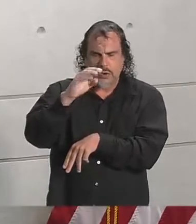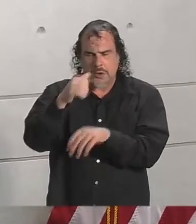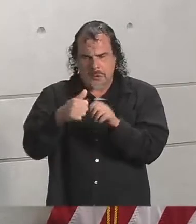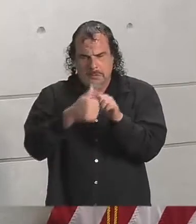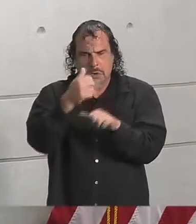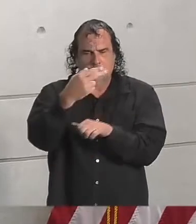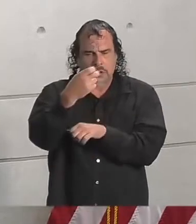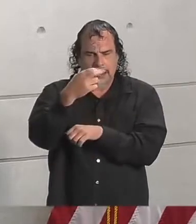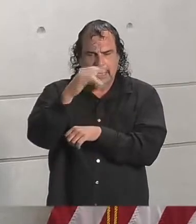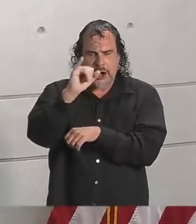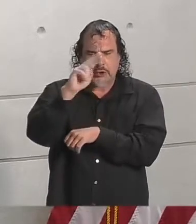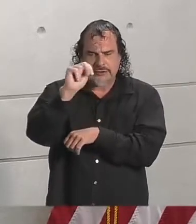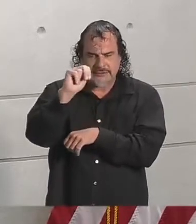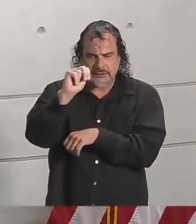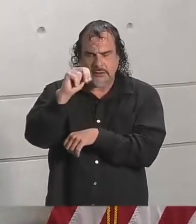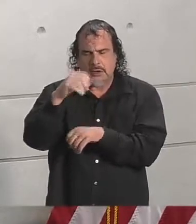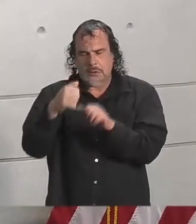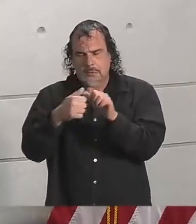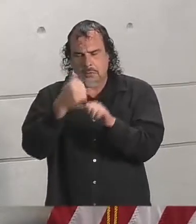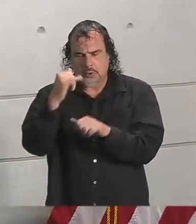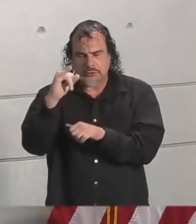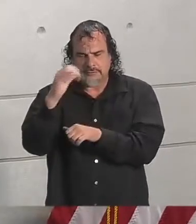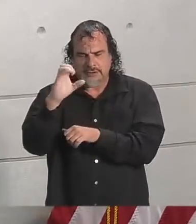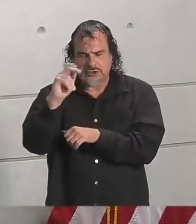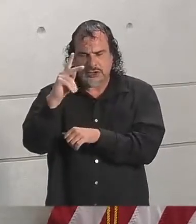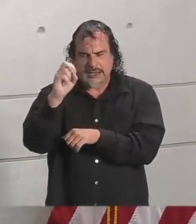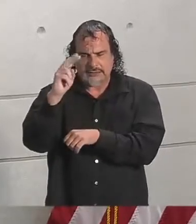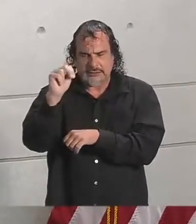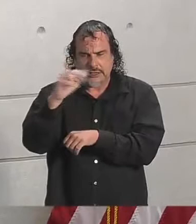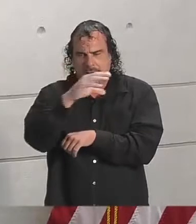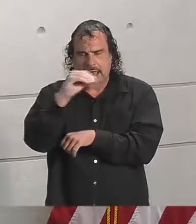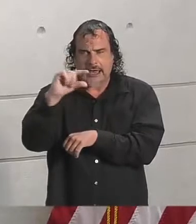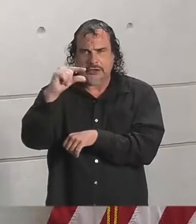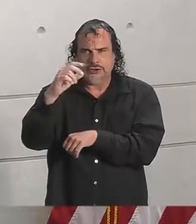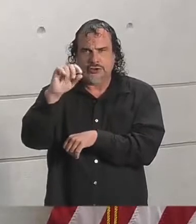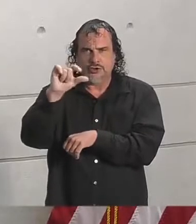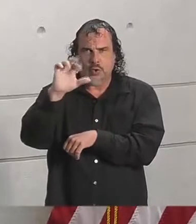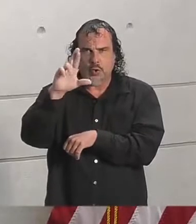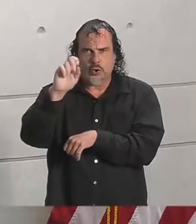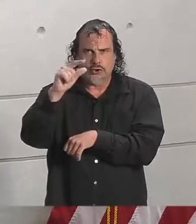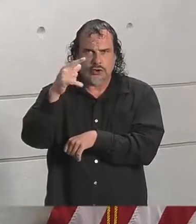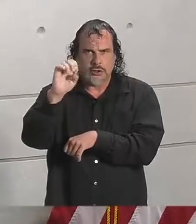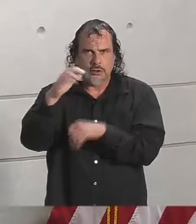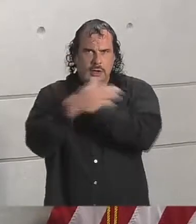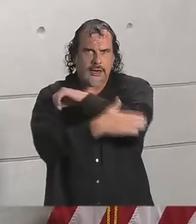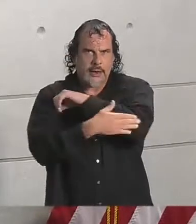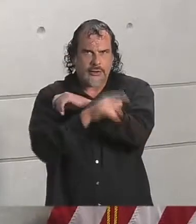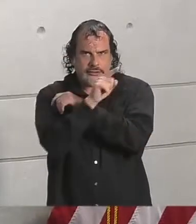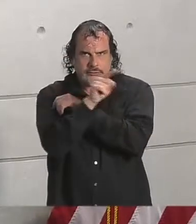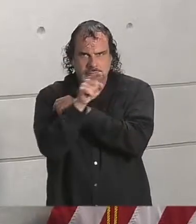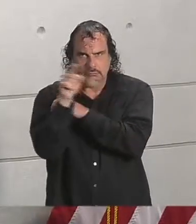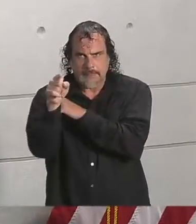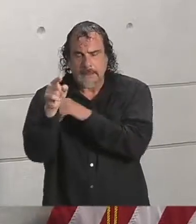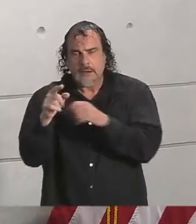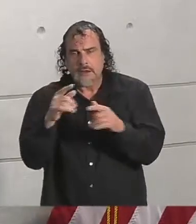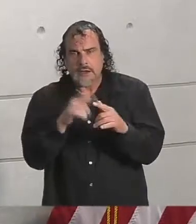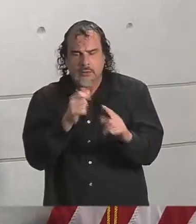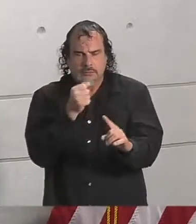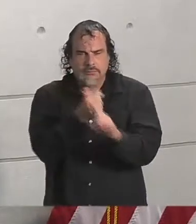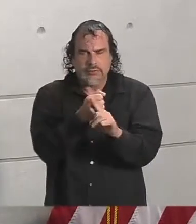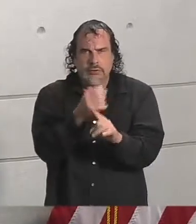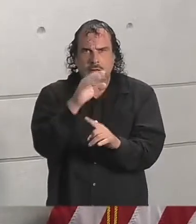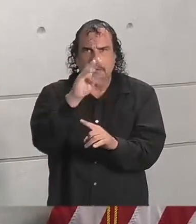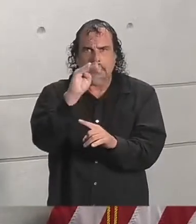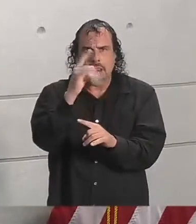most of Jackson, and most of George County. As it currently is projected, the storm would enter in Biloxi. It would